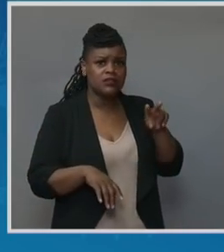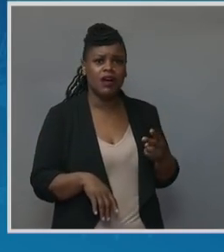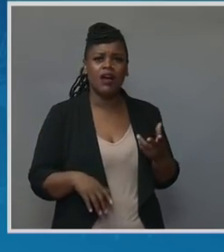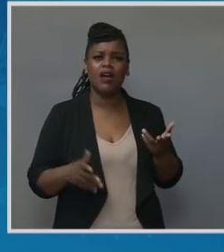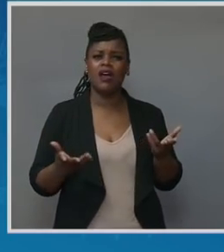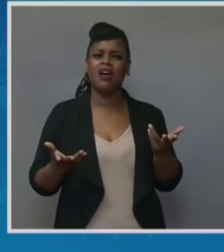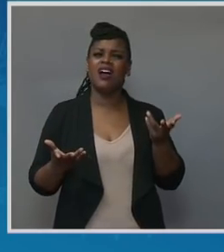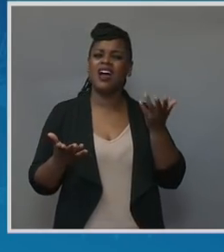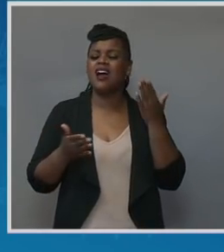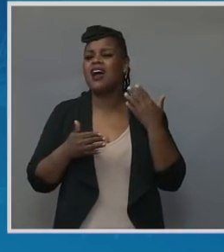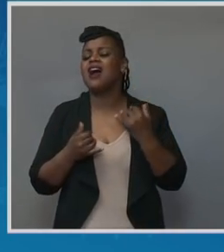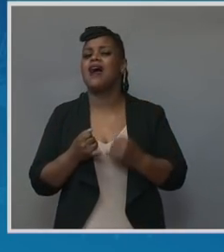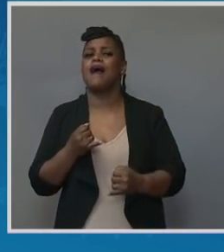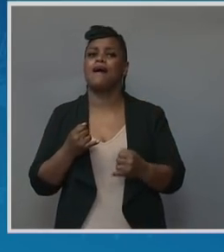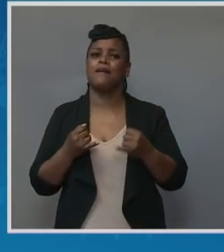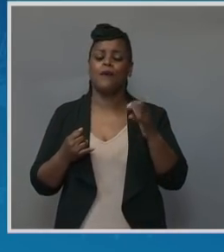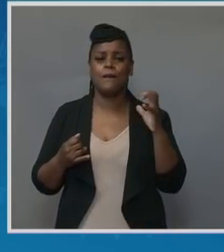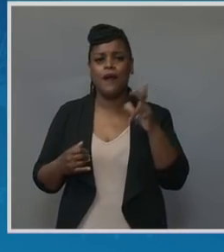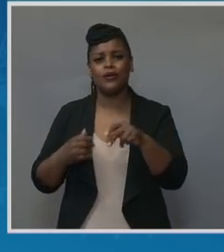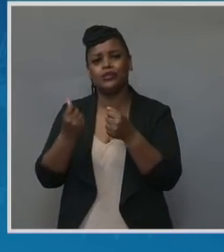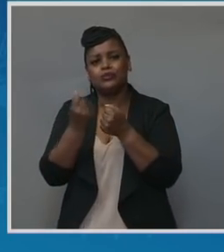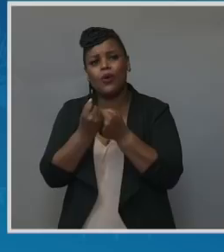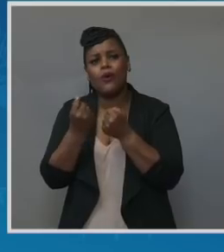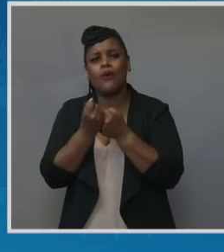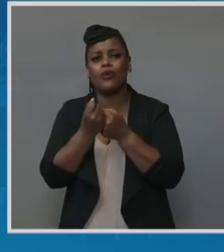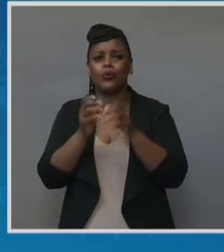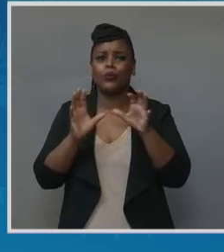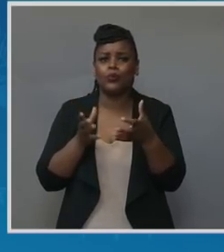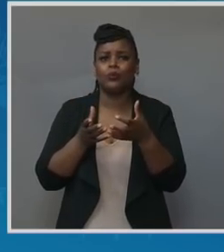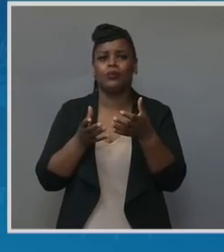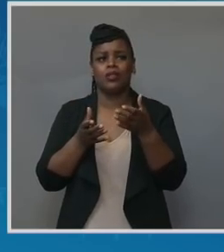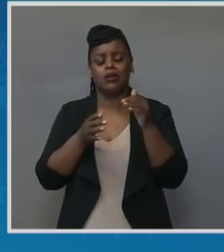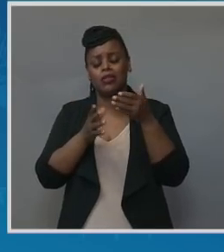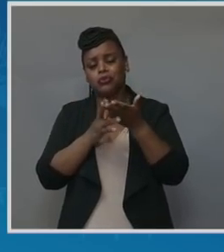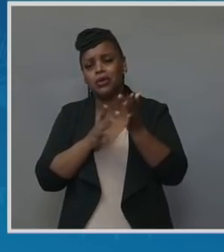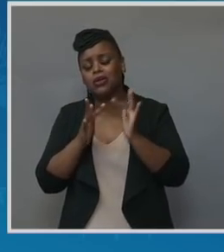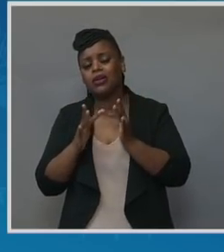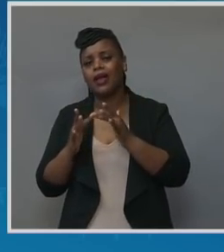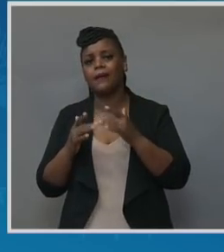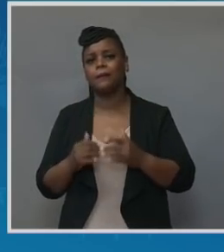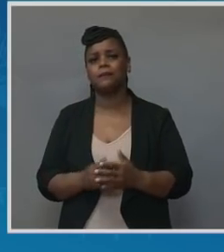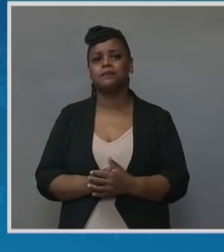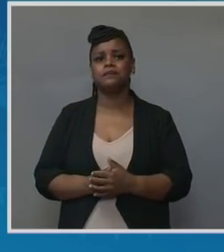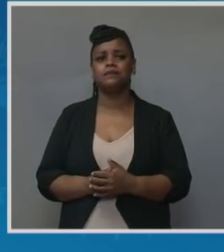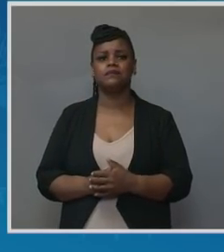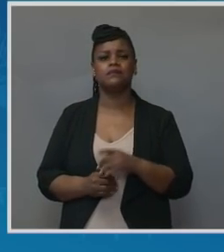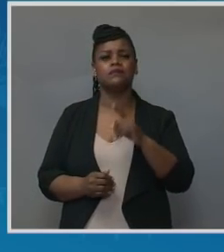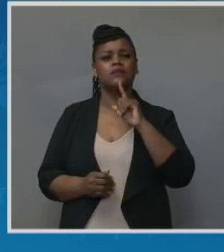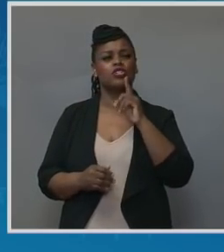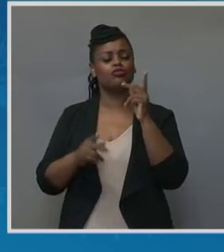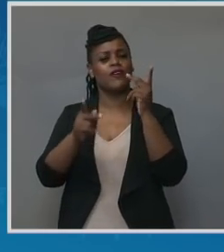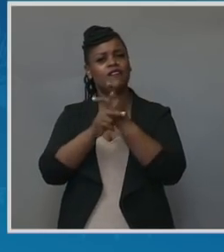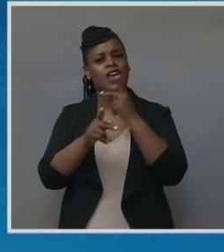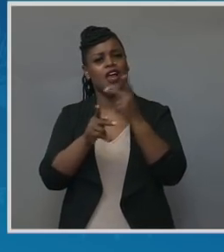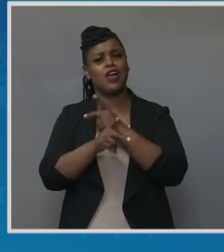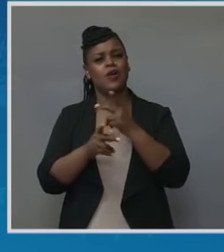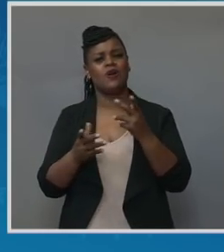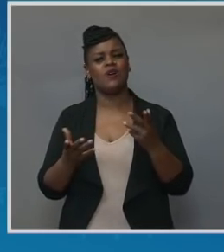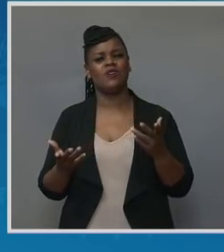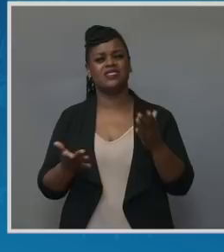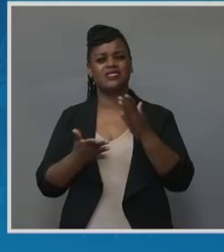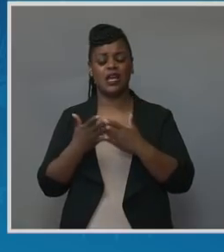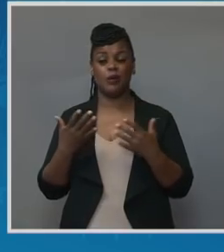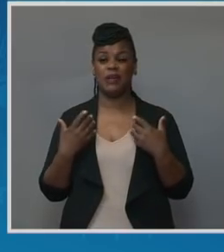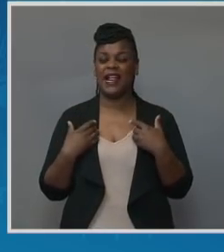back, finding support groups online, getting, really navigating really what grief and healing and loss looked like for